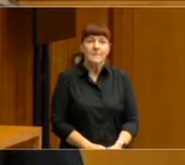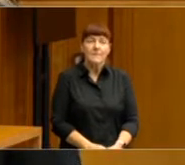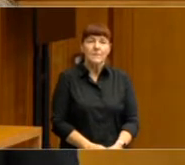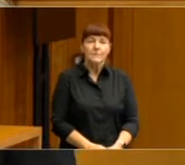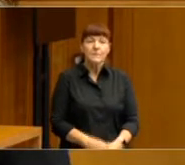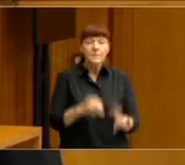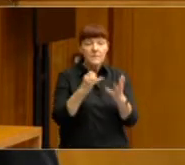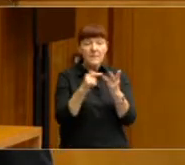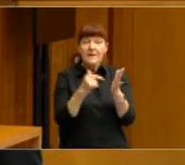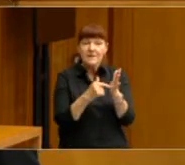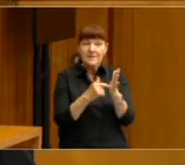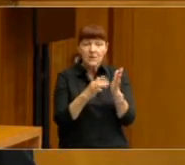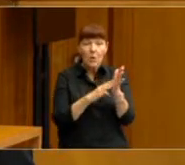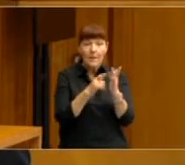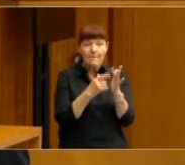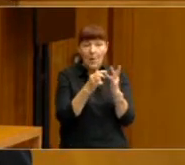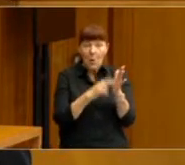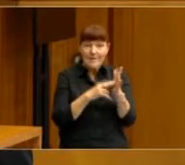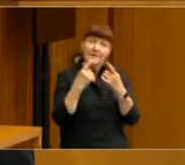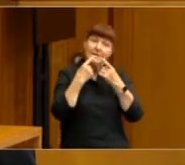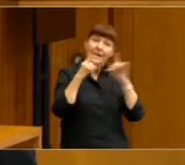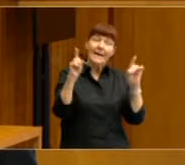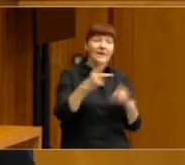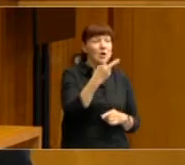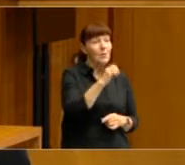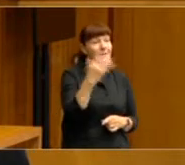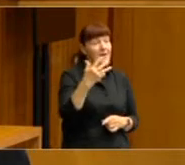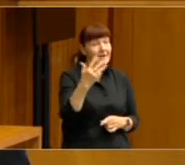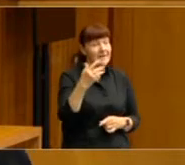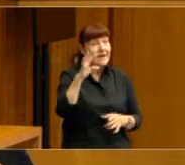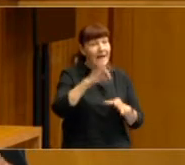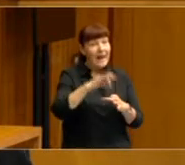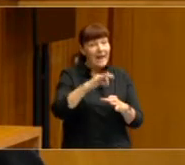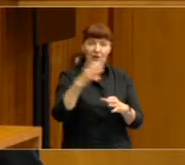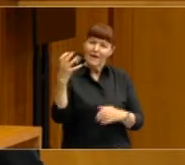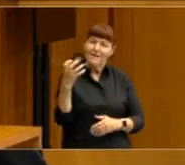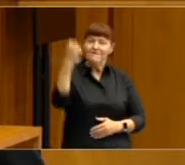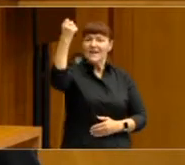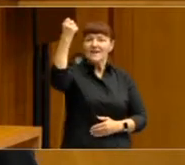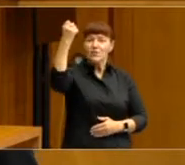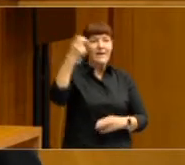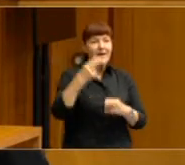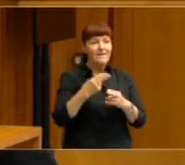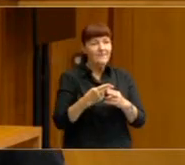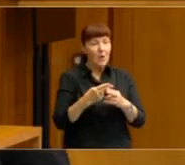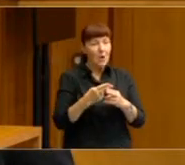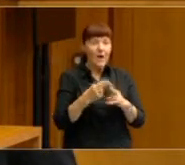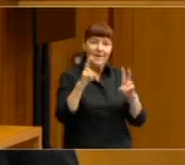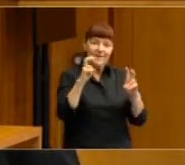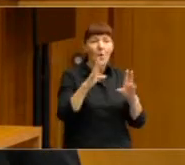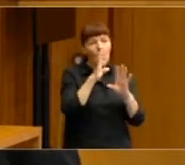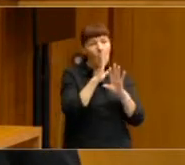Scott Morrison declared the 2019 election a victory for the so-called quiet